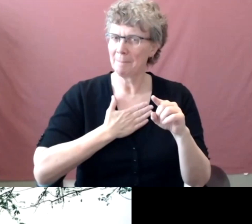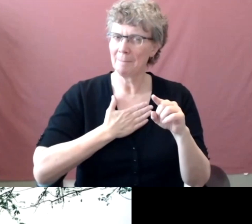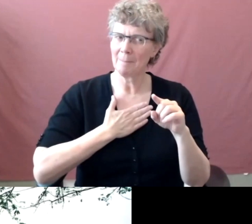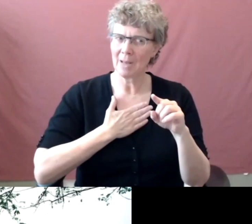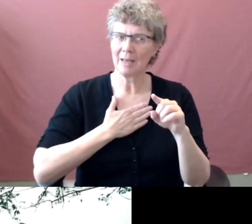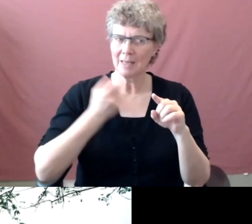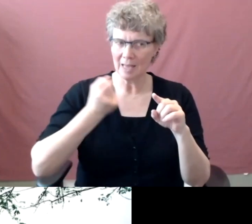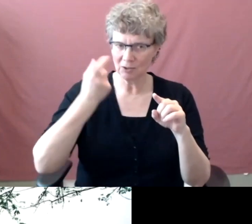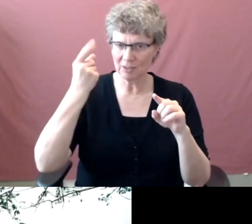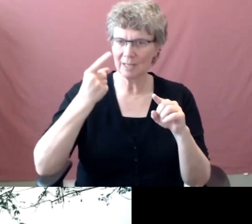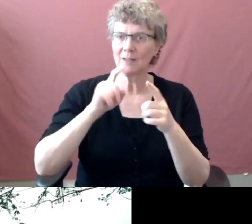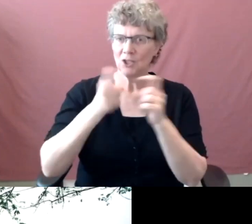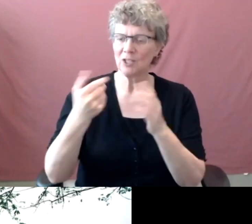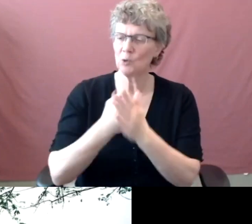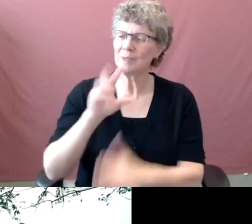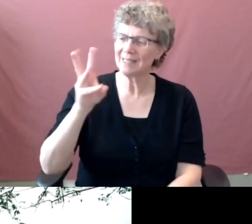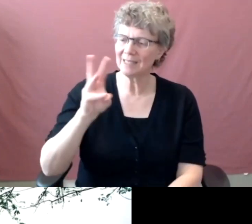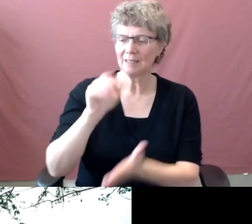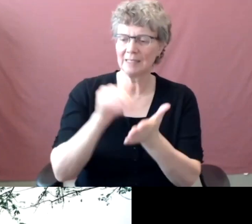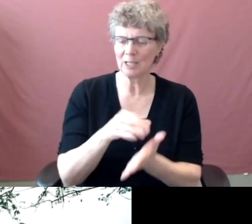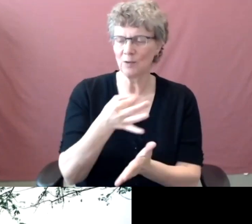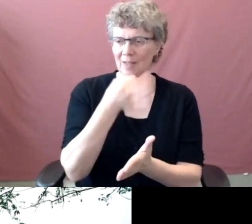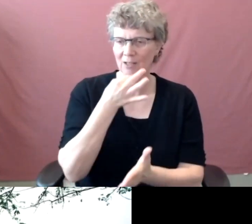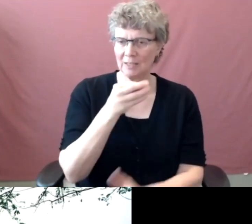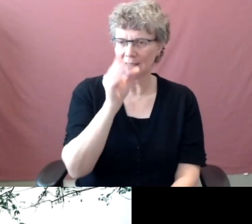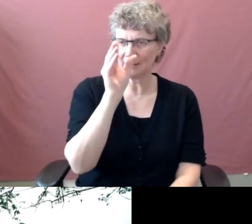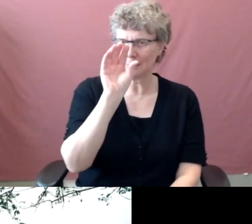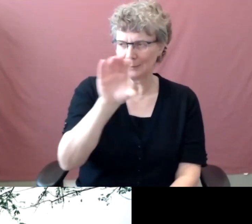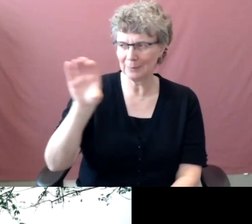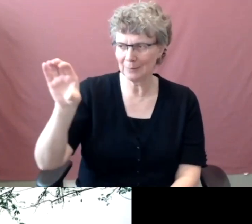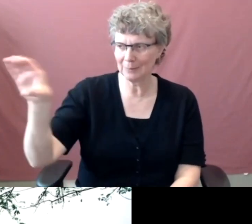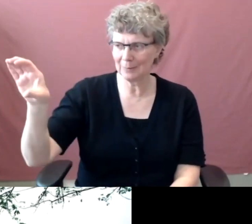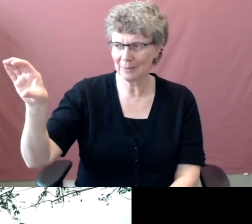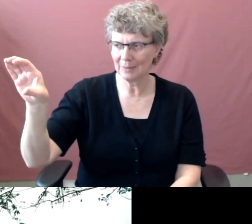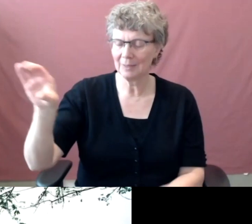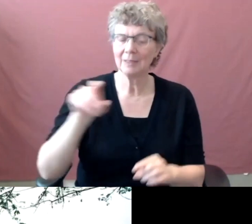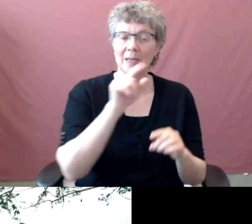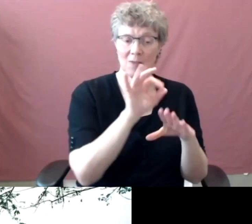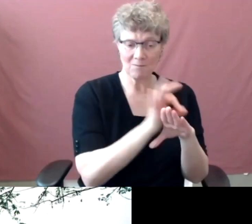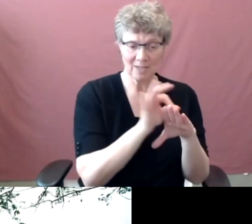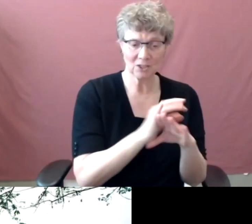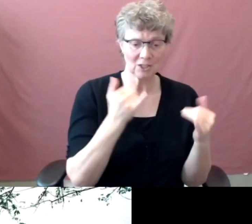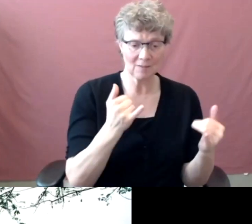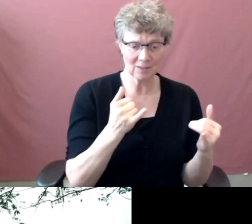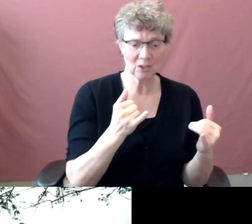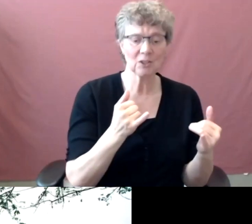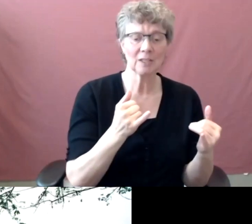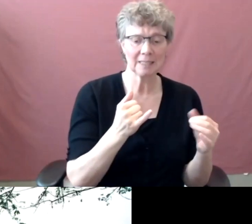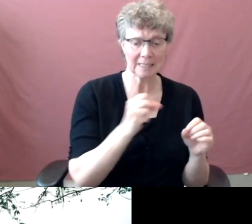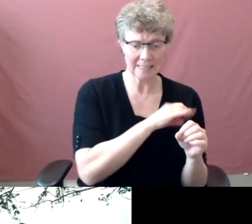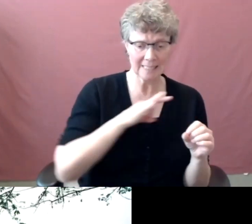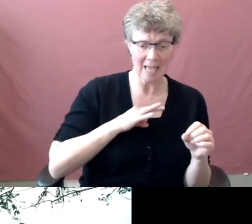excellence. Um, the functions will be consolidated into those six, uh, center of excellence.